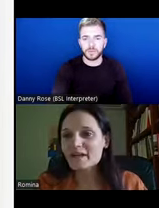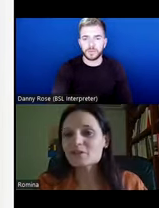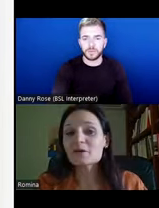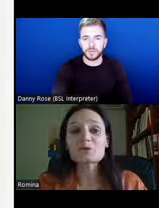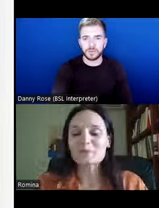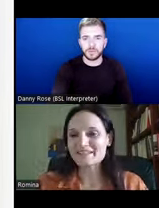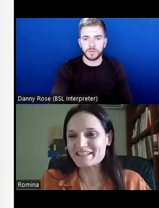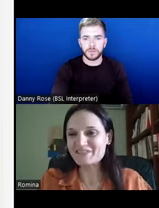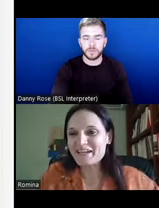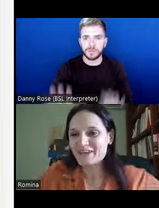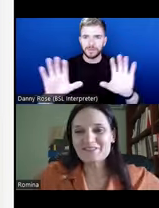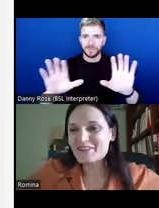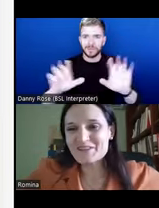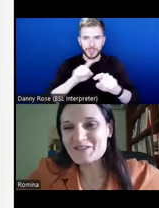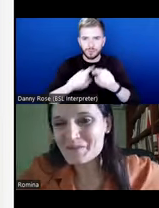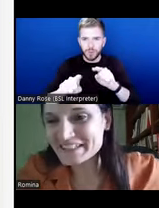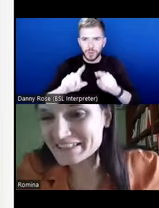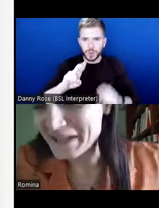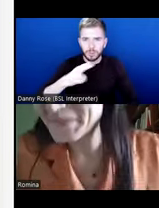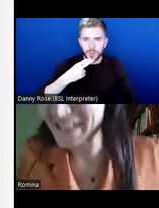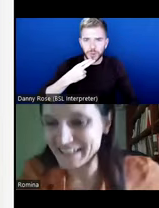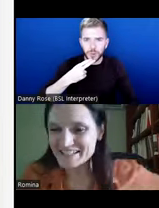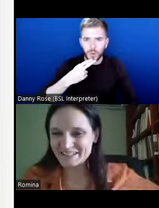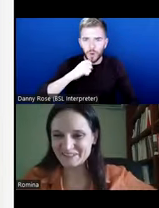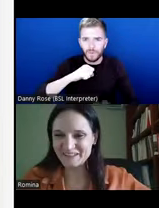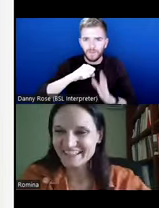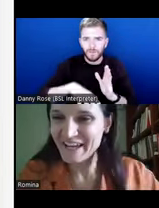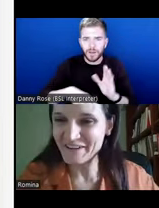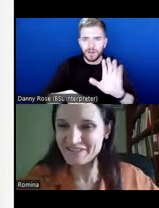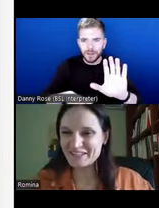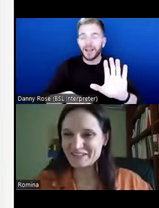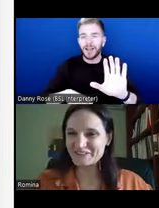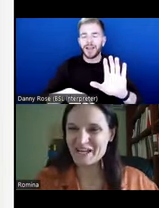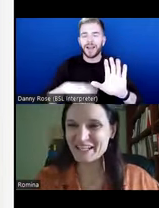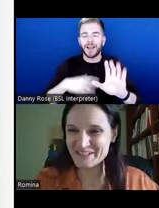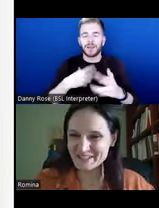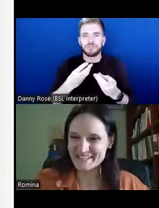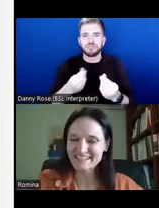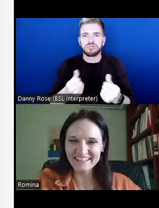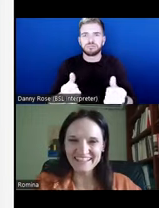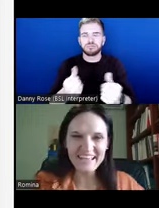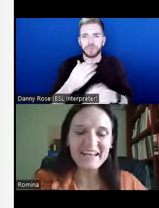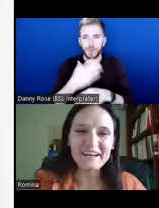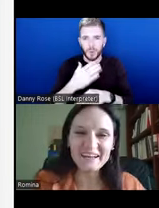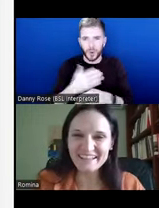Sorry, I'm still trying to unmute myself. I've done this so many times and I still have technical challenges.